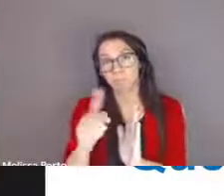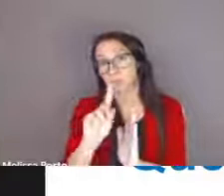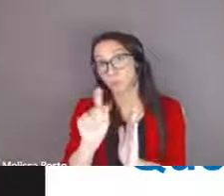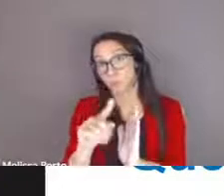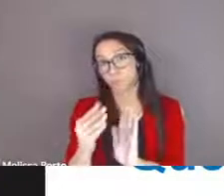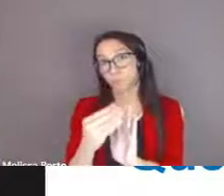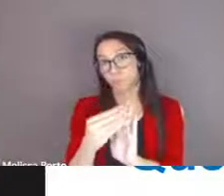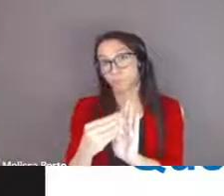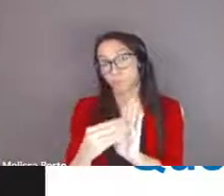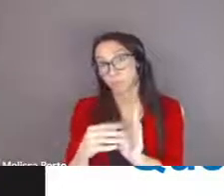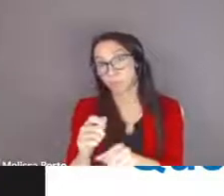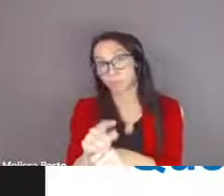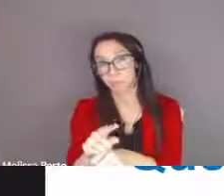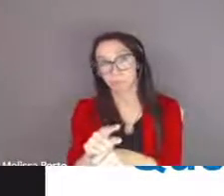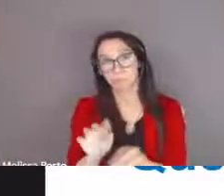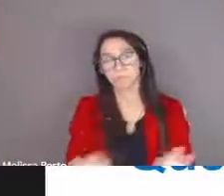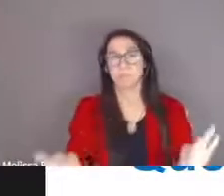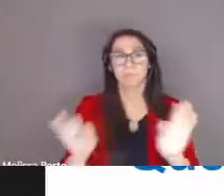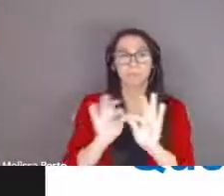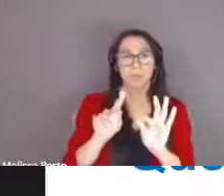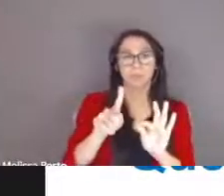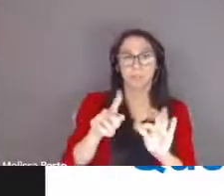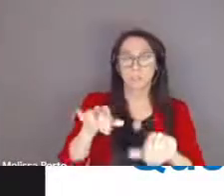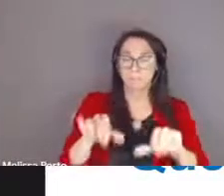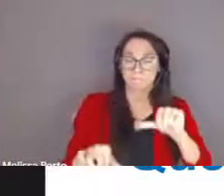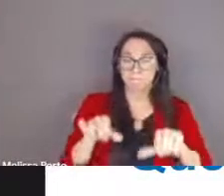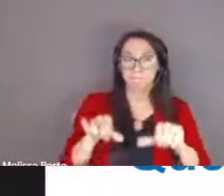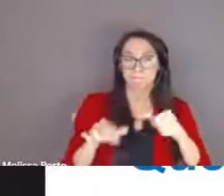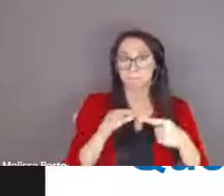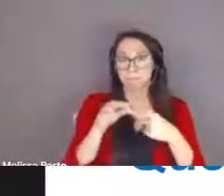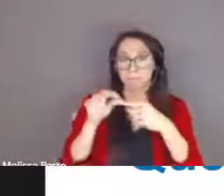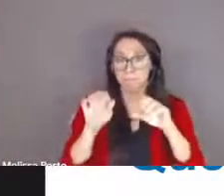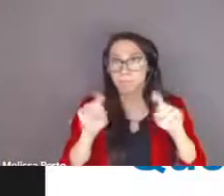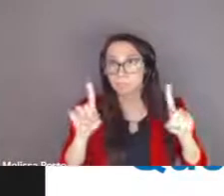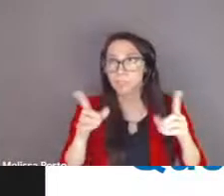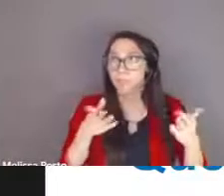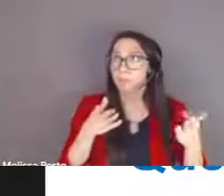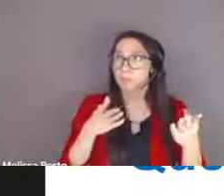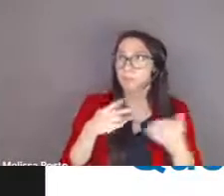questions answered around special education programs and services at hcdsb